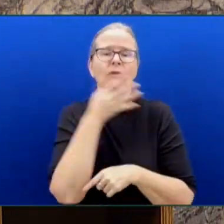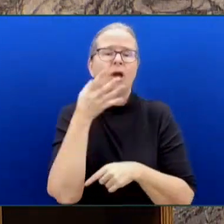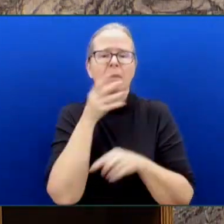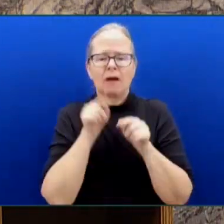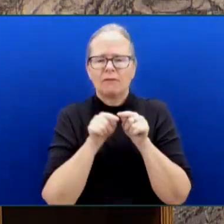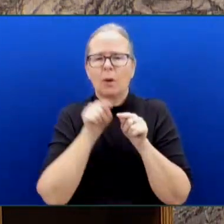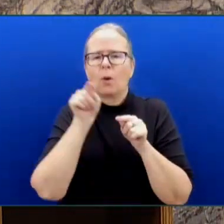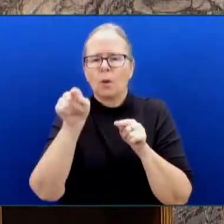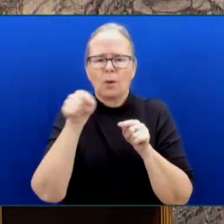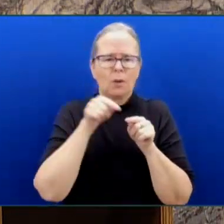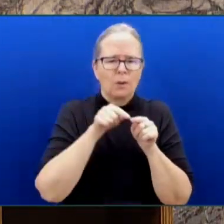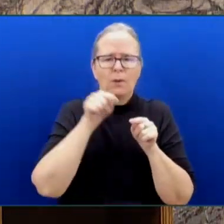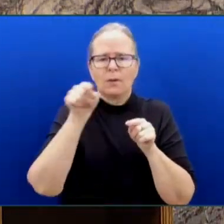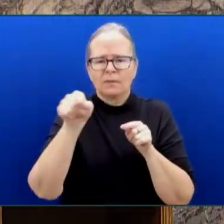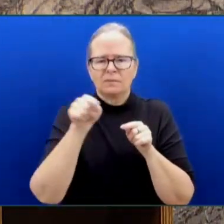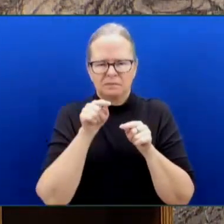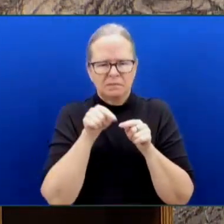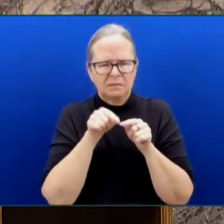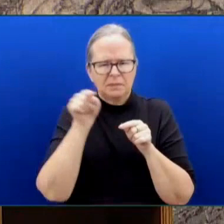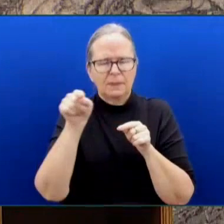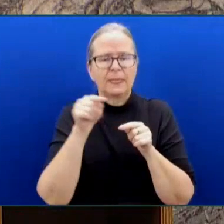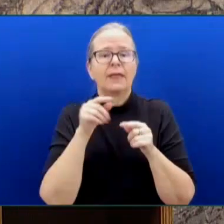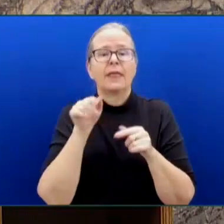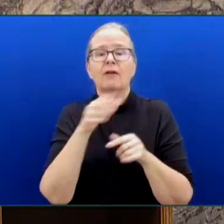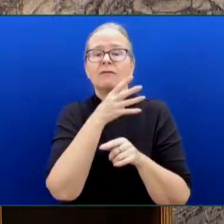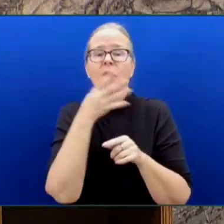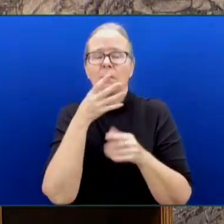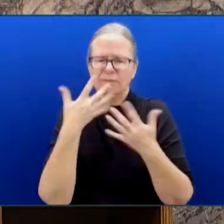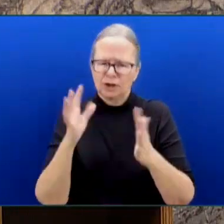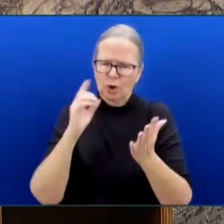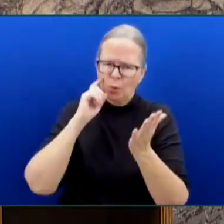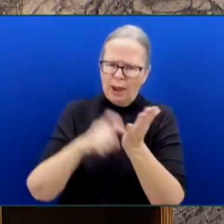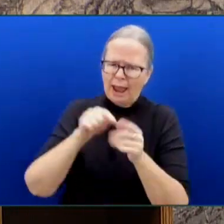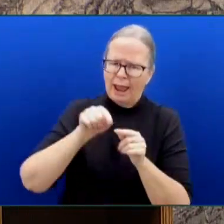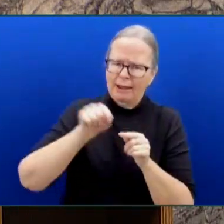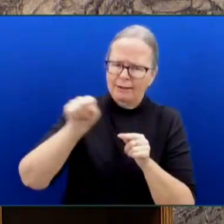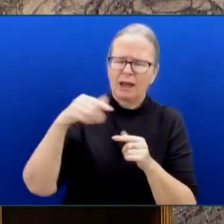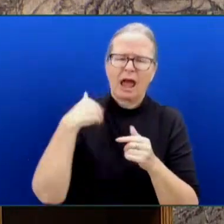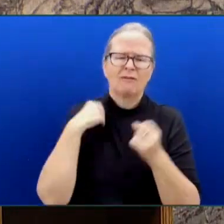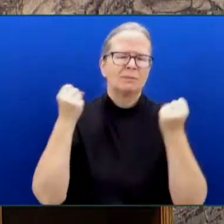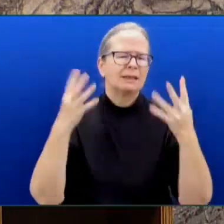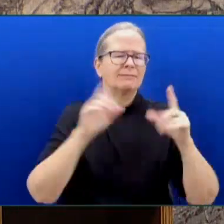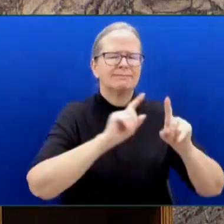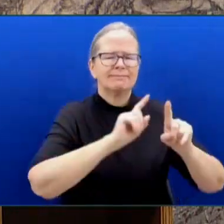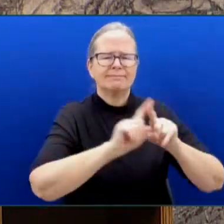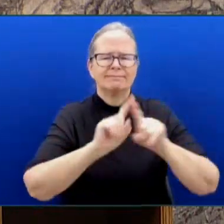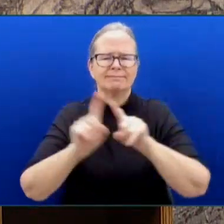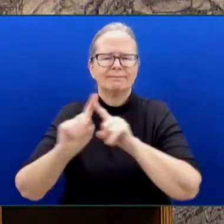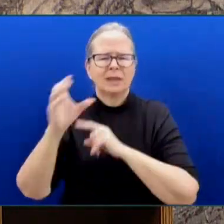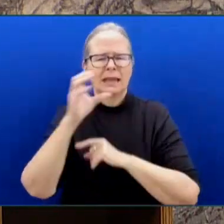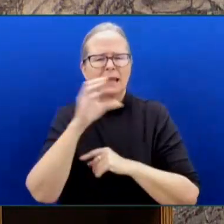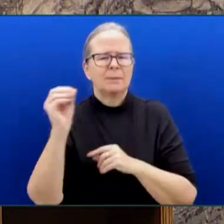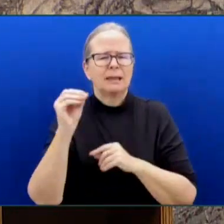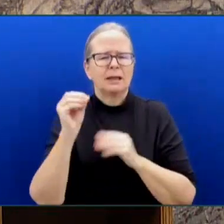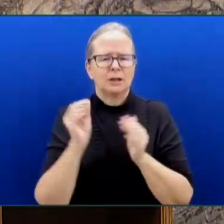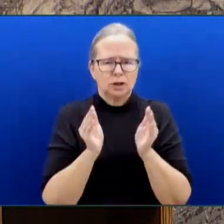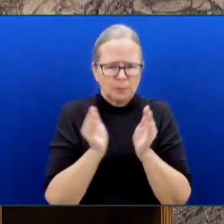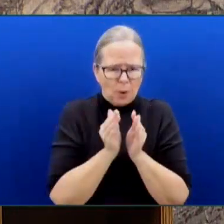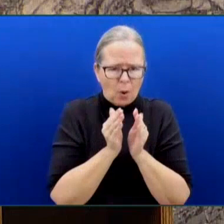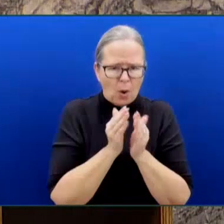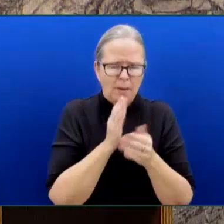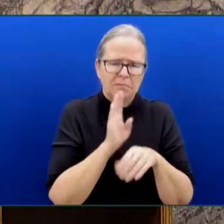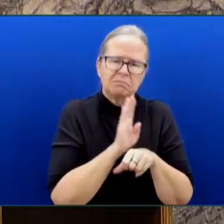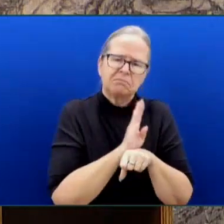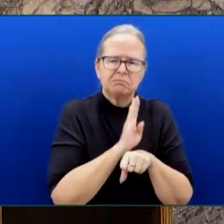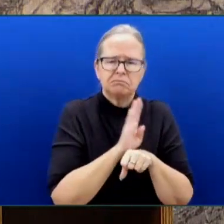us how it's done with a focus on diversity and inclusion. Our small and mid-sized business champs, Potentia HR and Secure Right Mobile